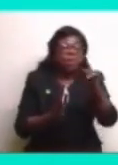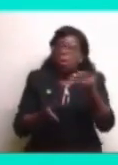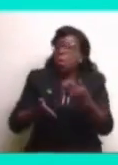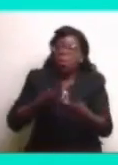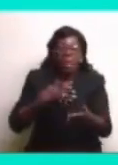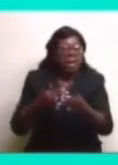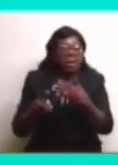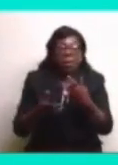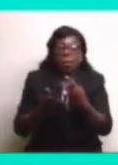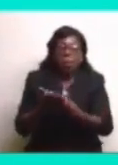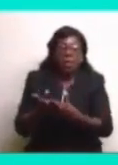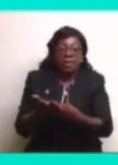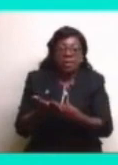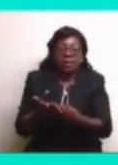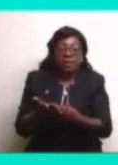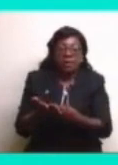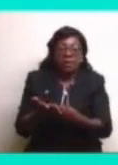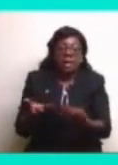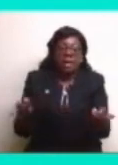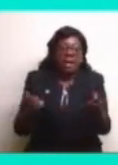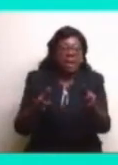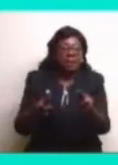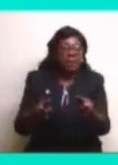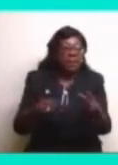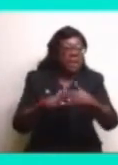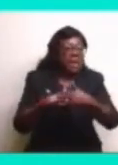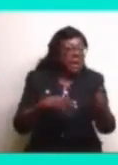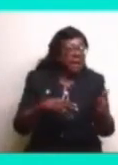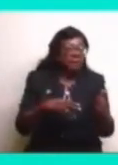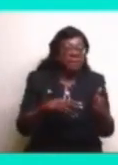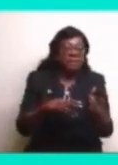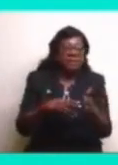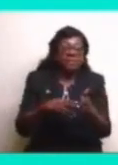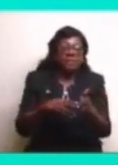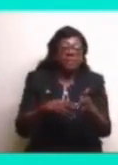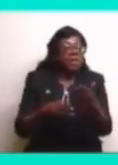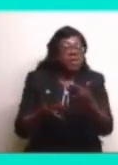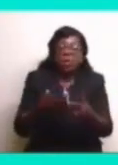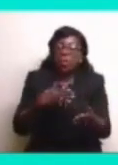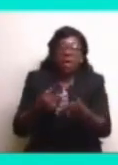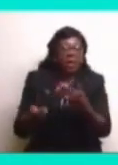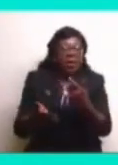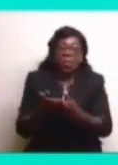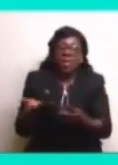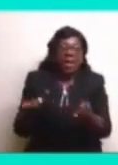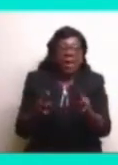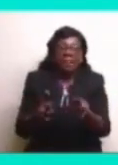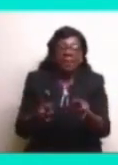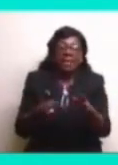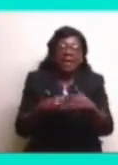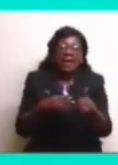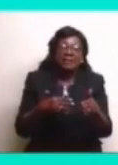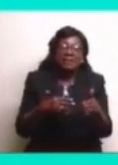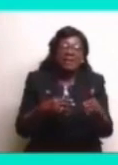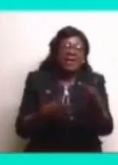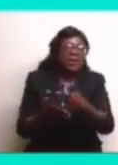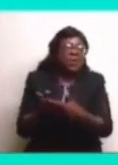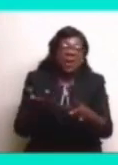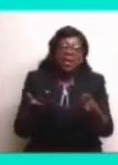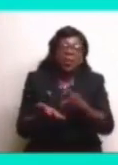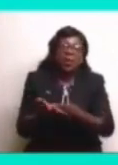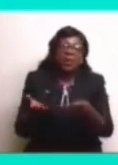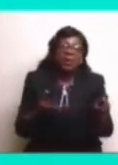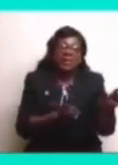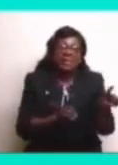what happened after, no matter what happened after, no matter what was done,